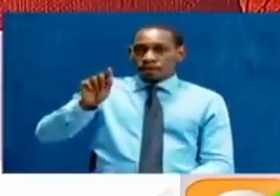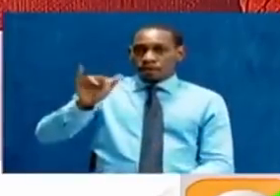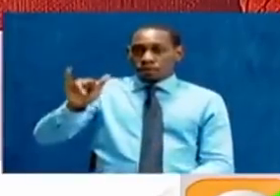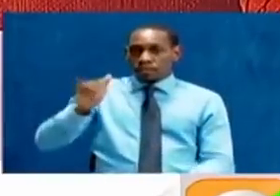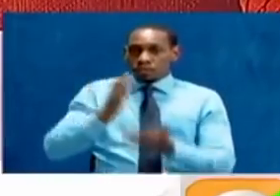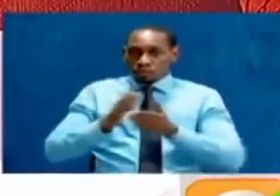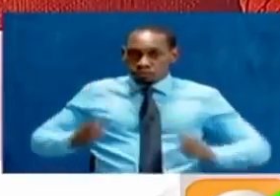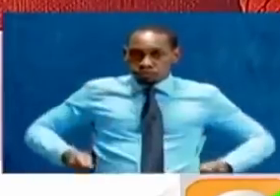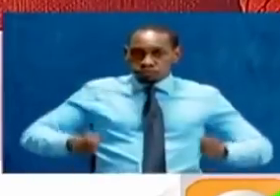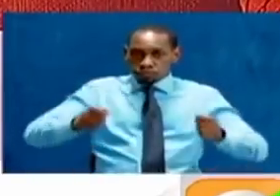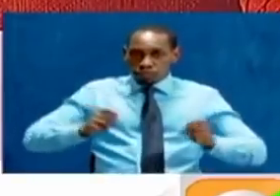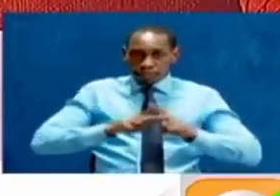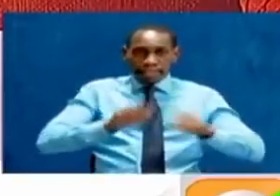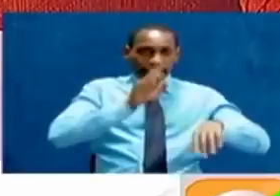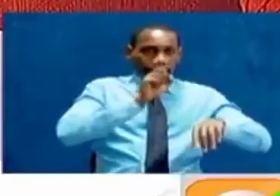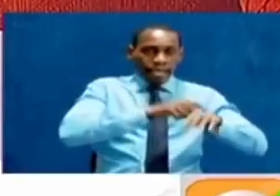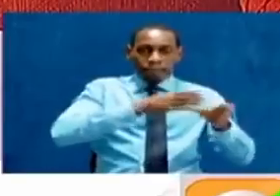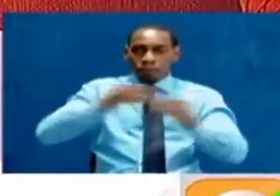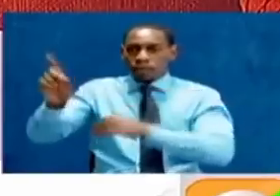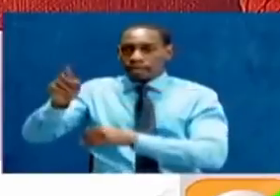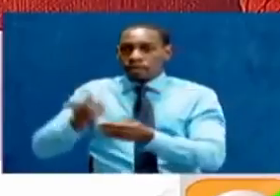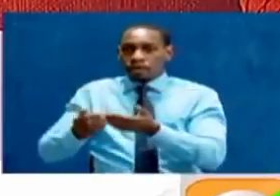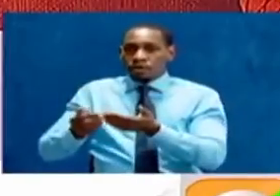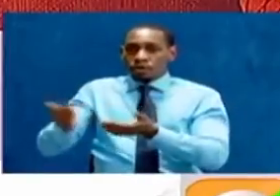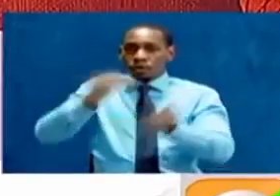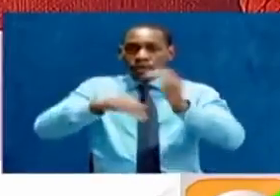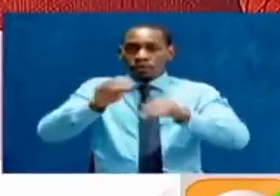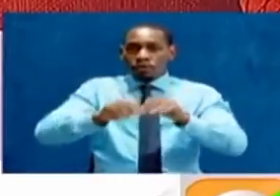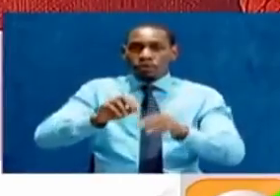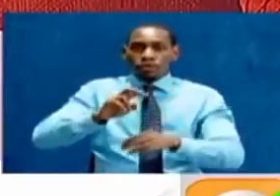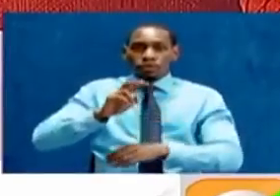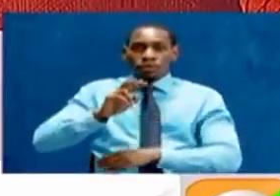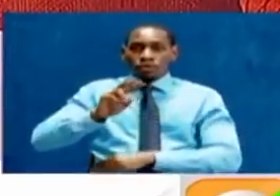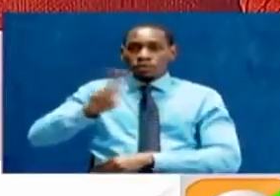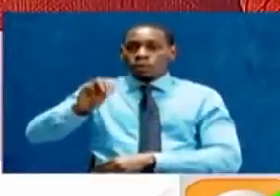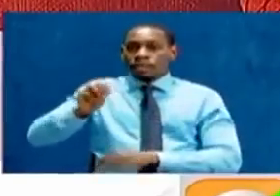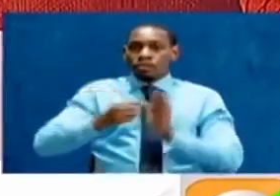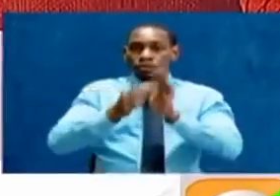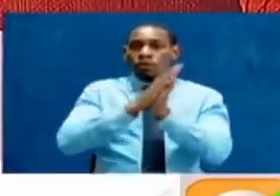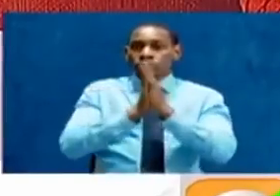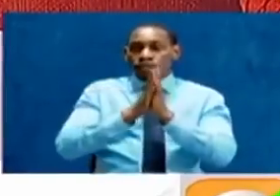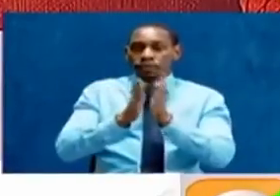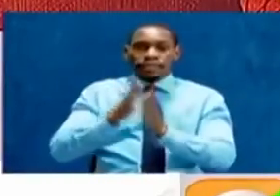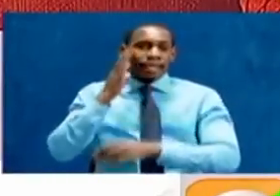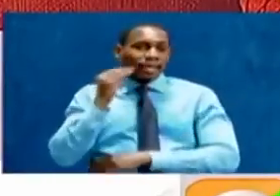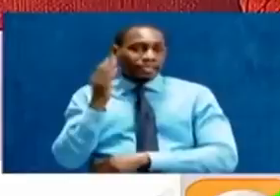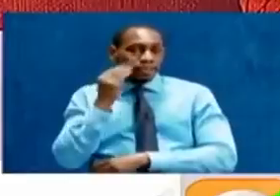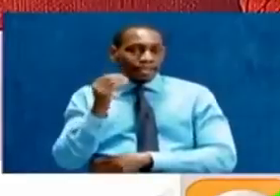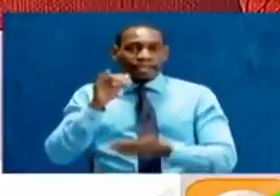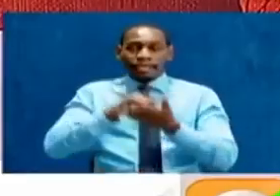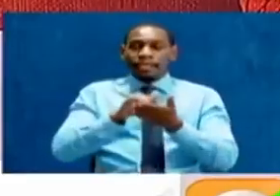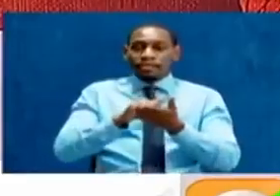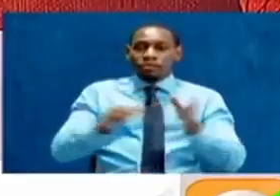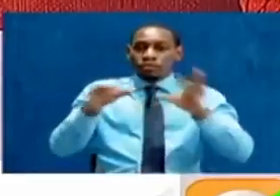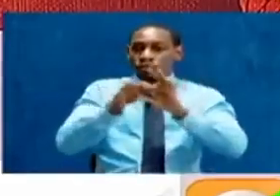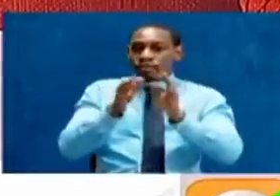wheeled herself from Embu to Nairobi to raise 2 million shillings, here's her story and experience, which